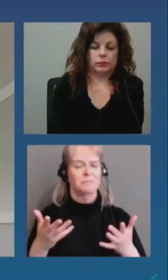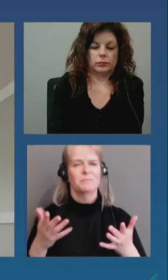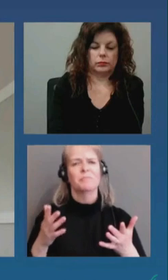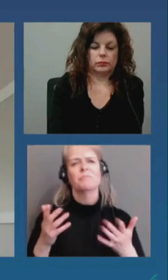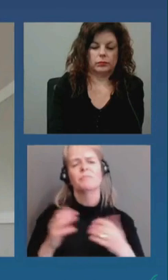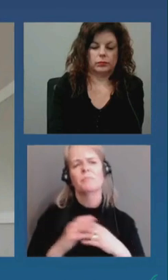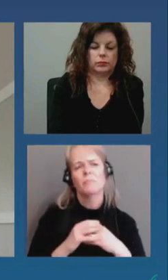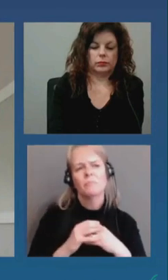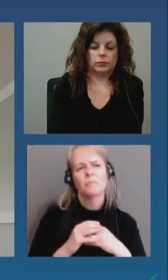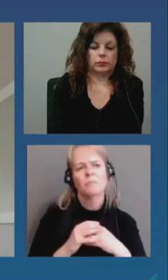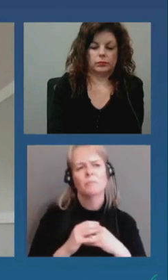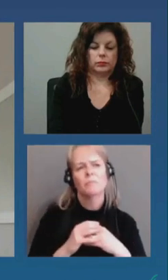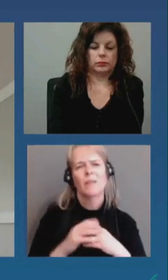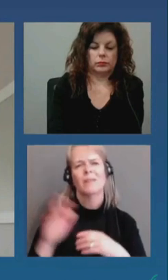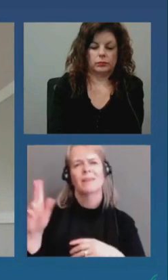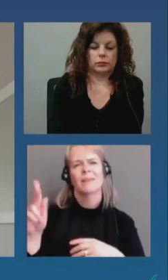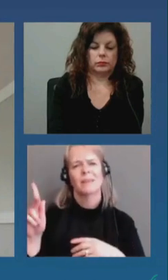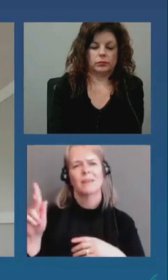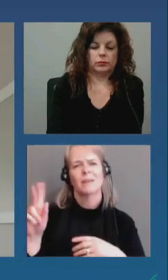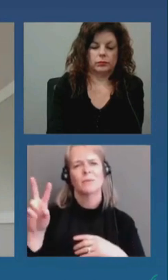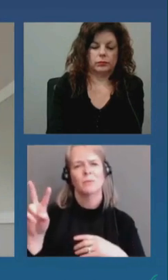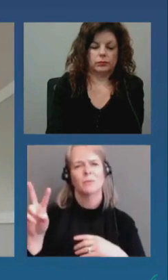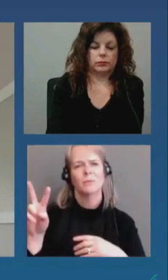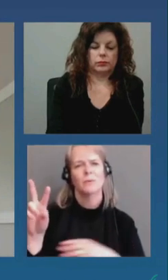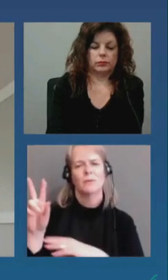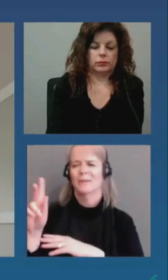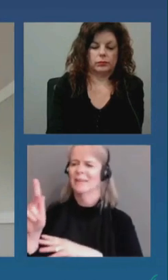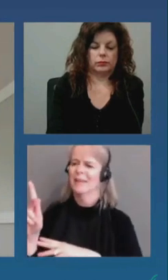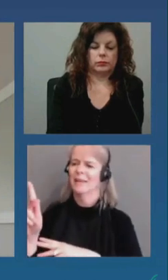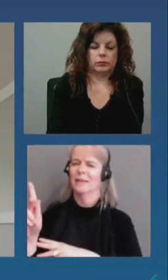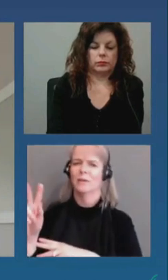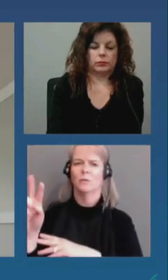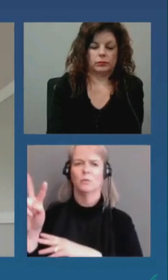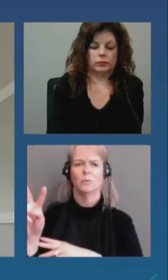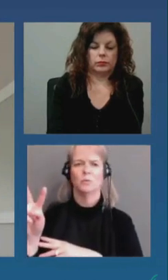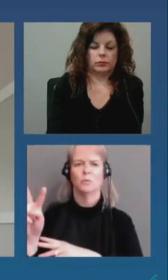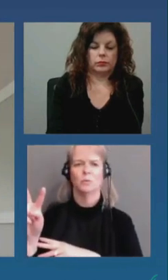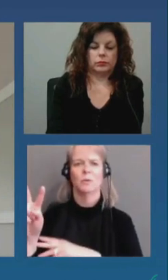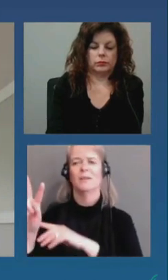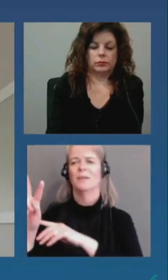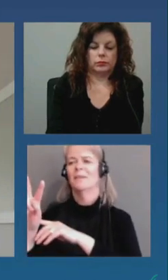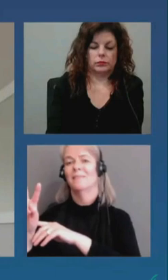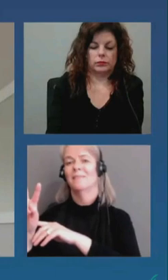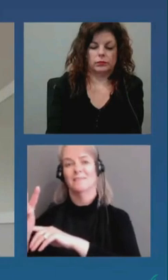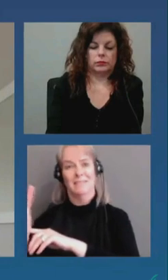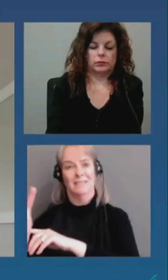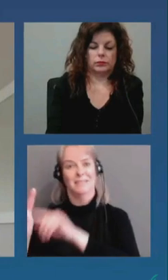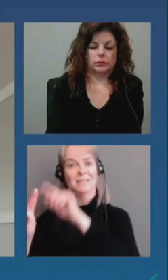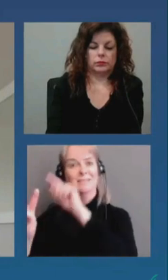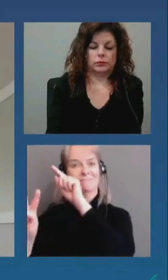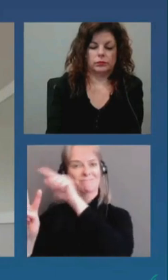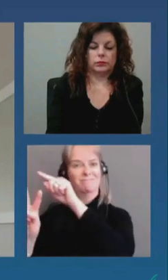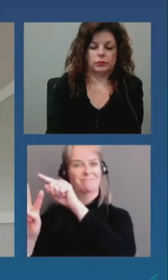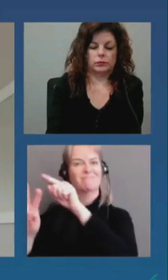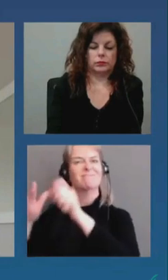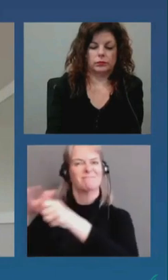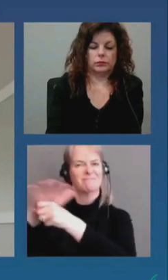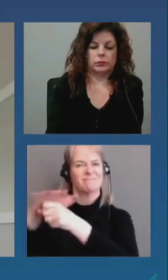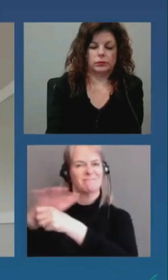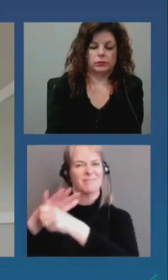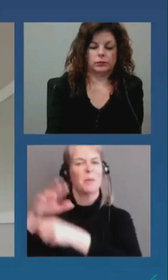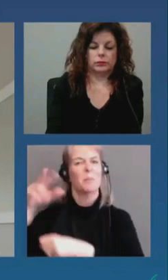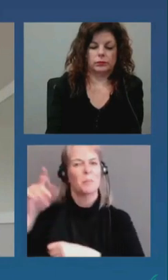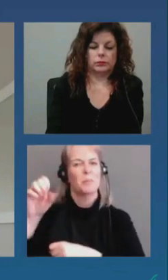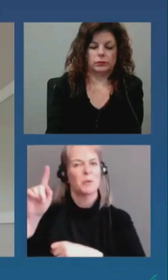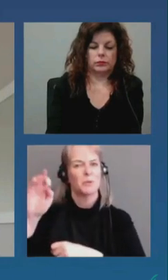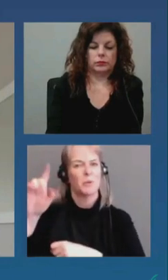with the K2V postal code as a hotspot, and the reason I'm revisiting this is because my colleague May